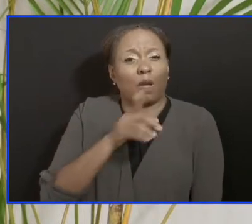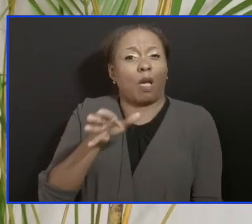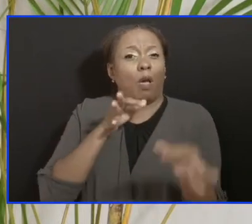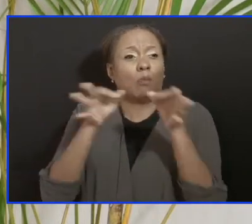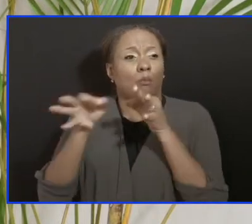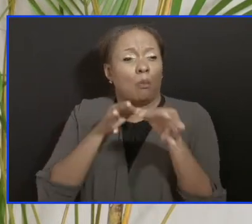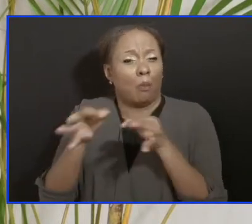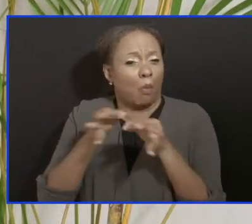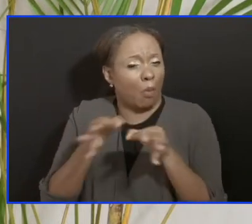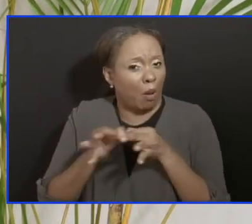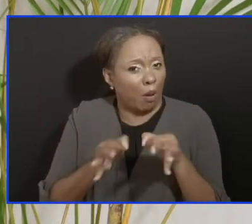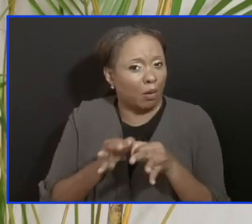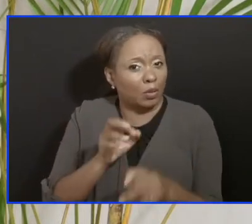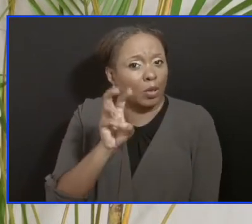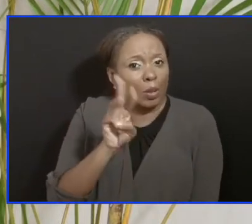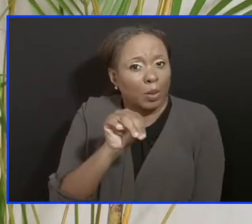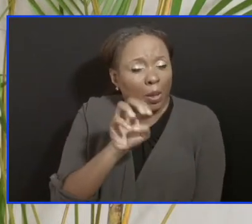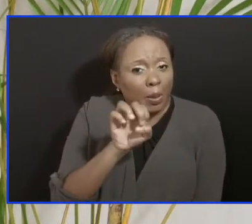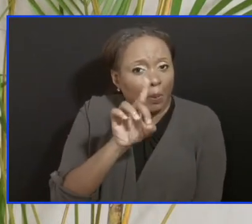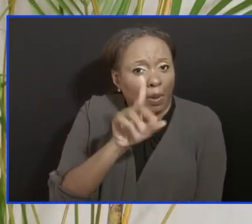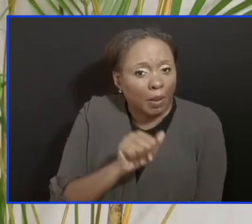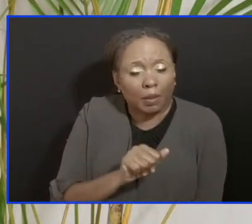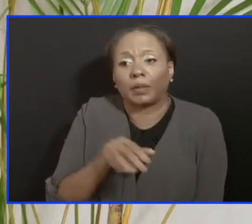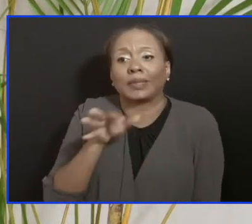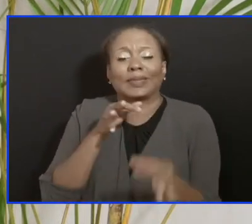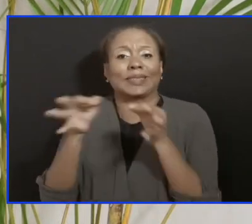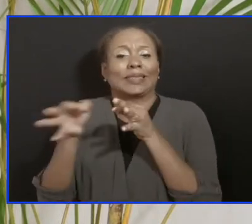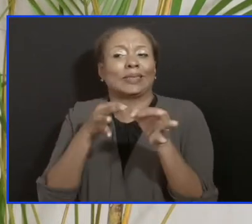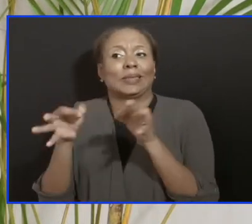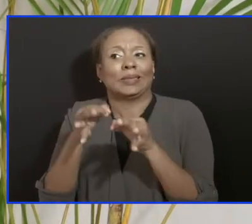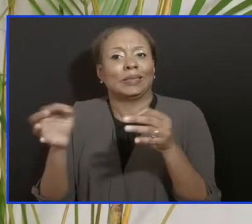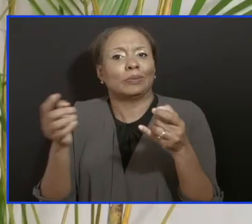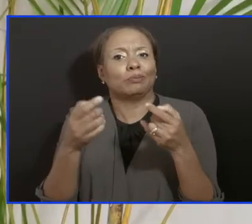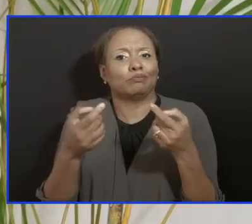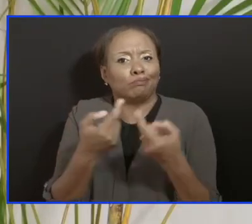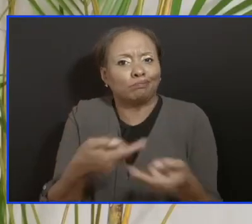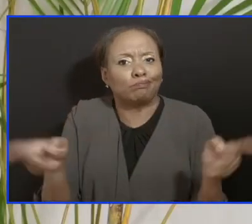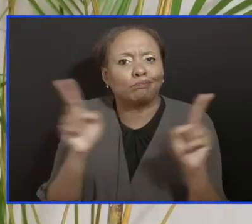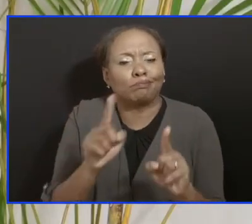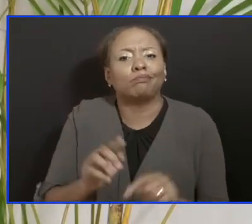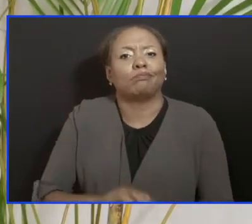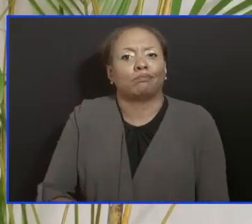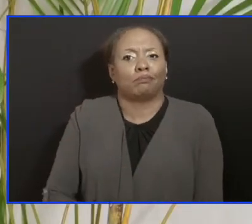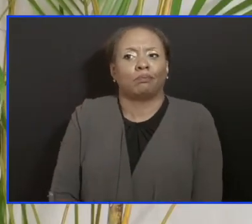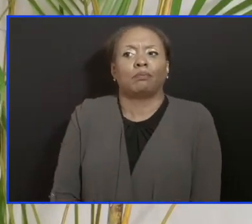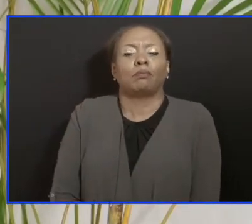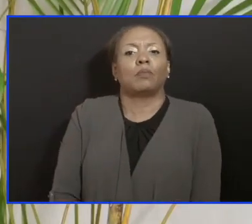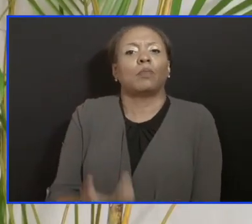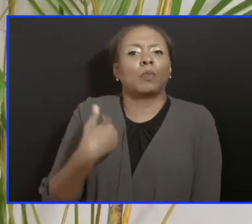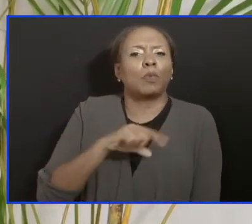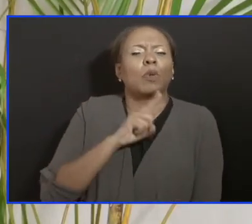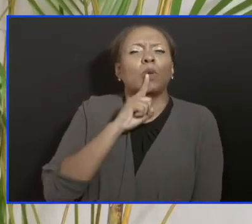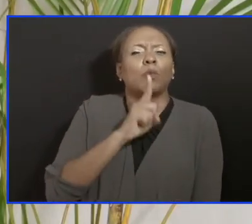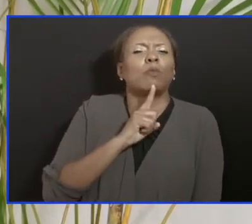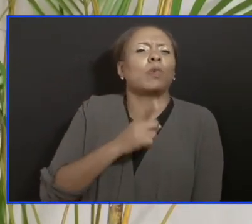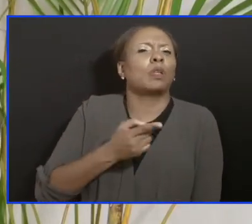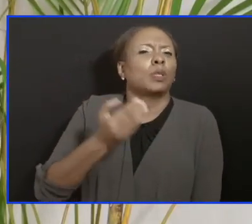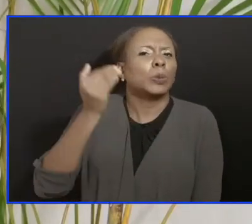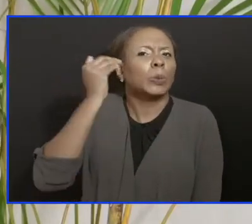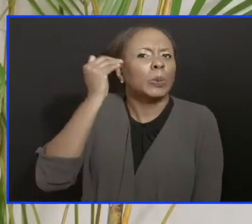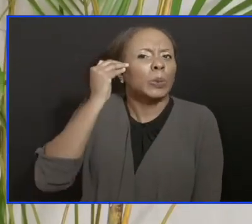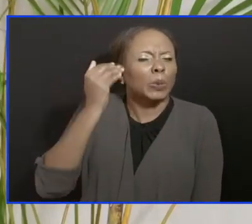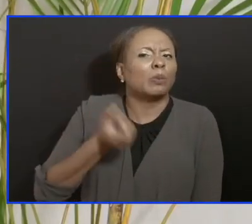as the public to demonstrate to you that there really is method in what you may consider to be